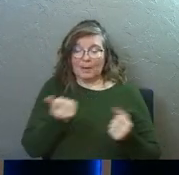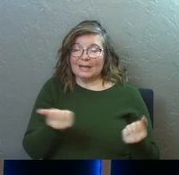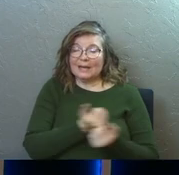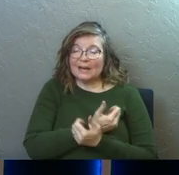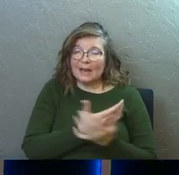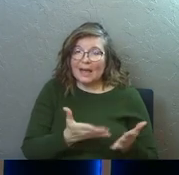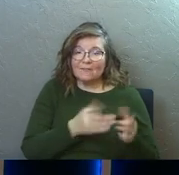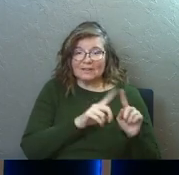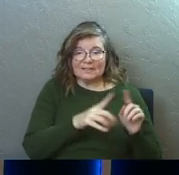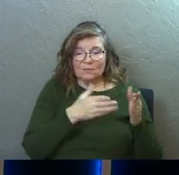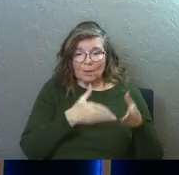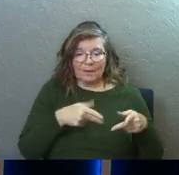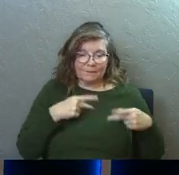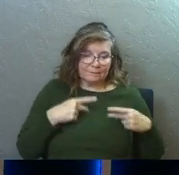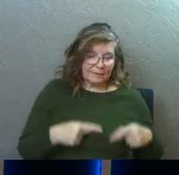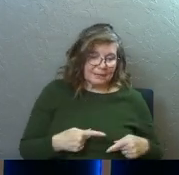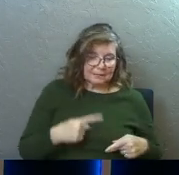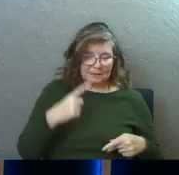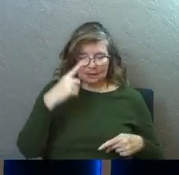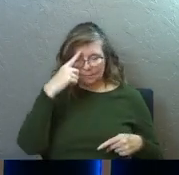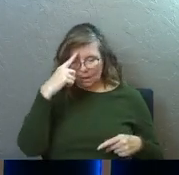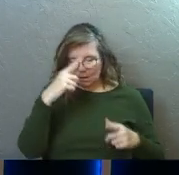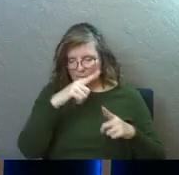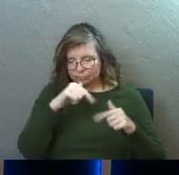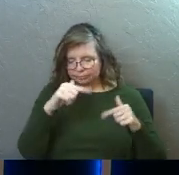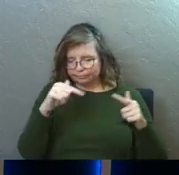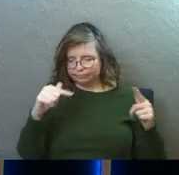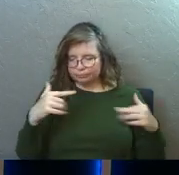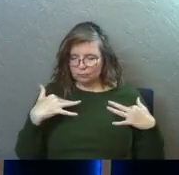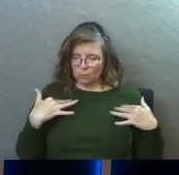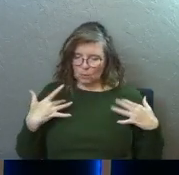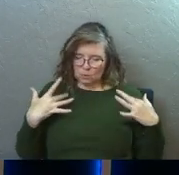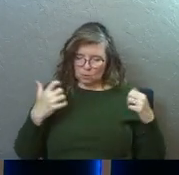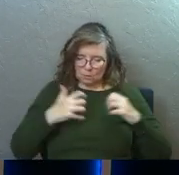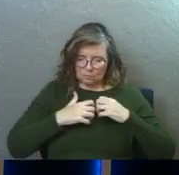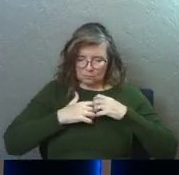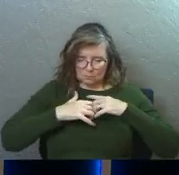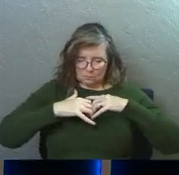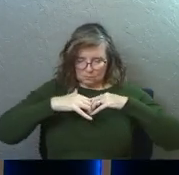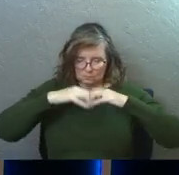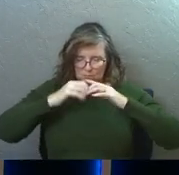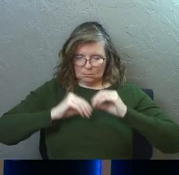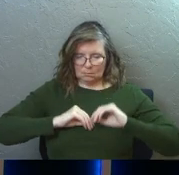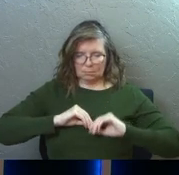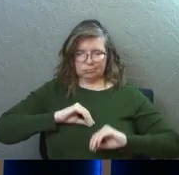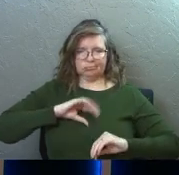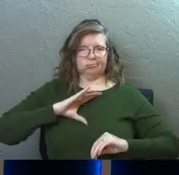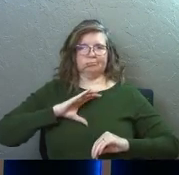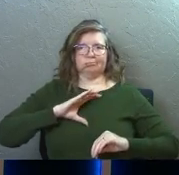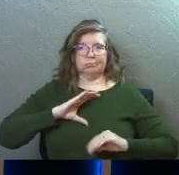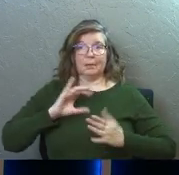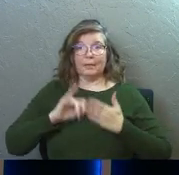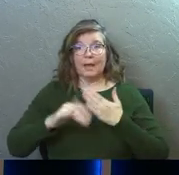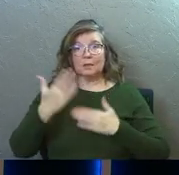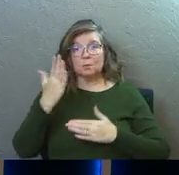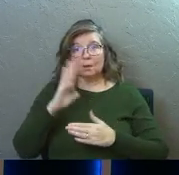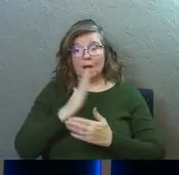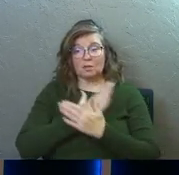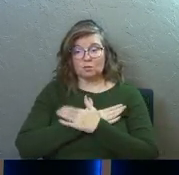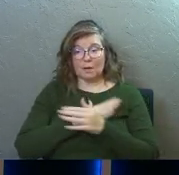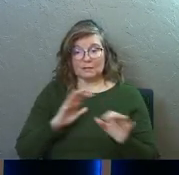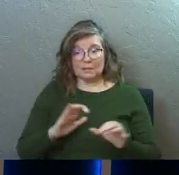but in every single way. His desire is to come in and to restore me. That's what God's rest does.